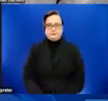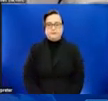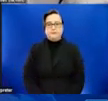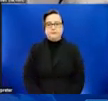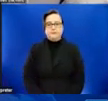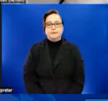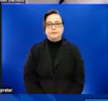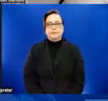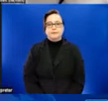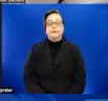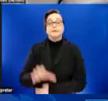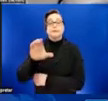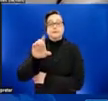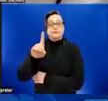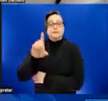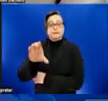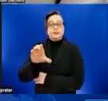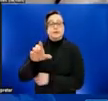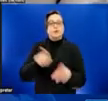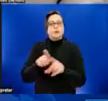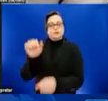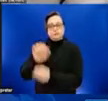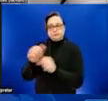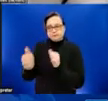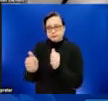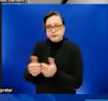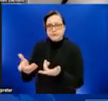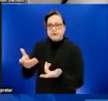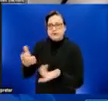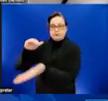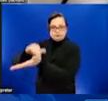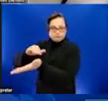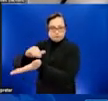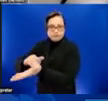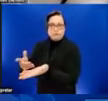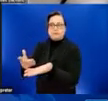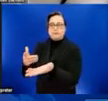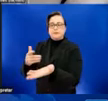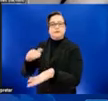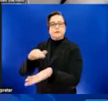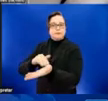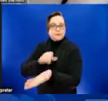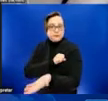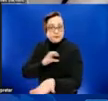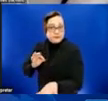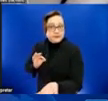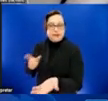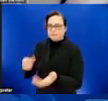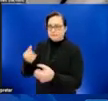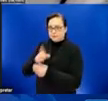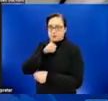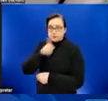also working with healthcare providers, laboratory staff, and medical providers to ensure they have the latest information